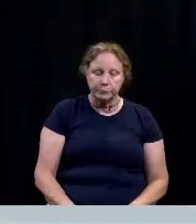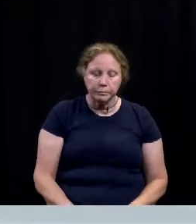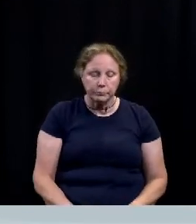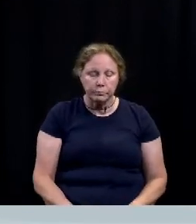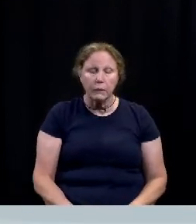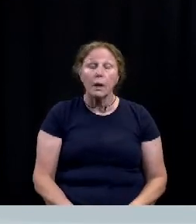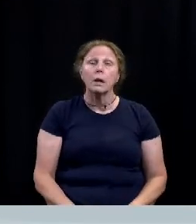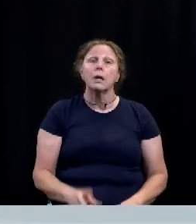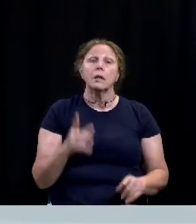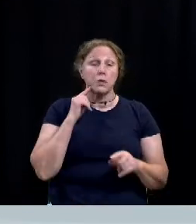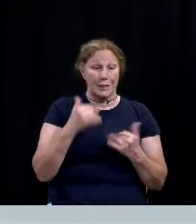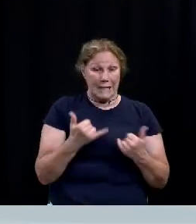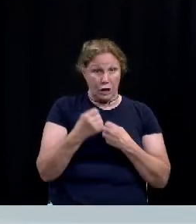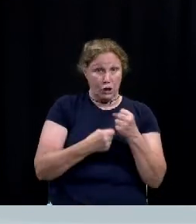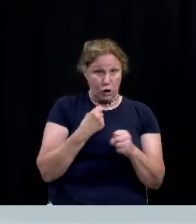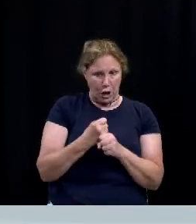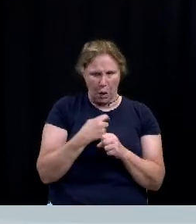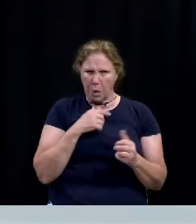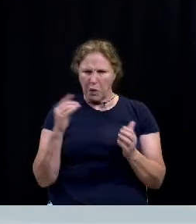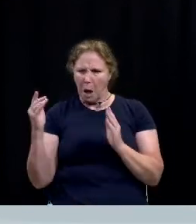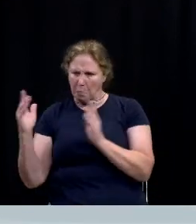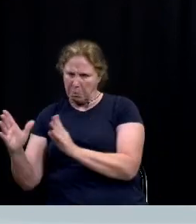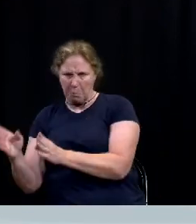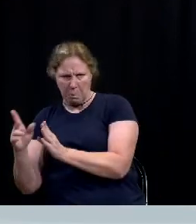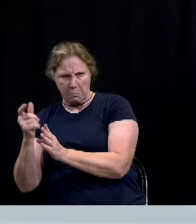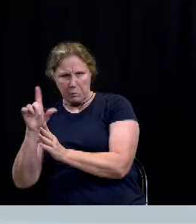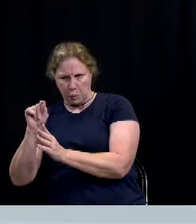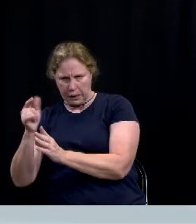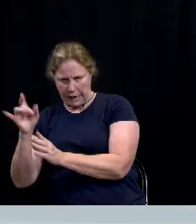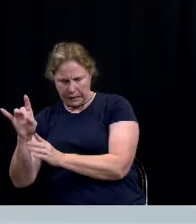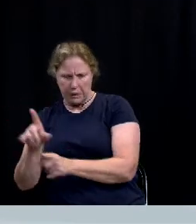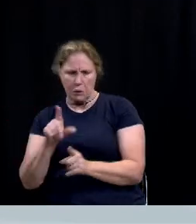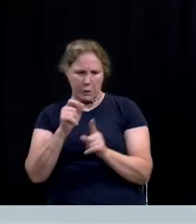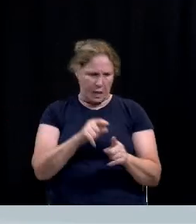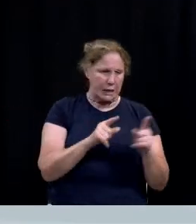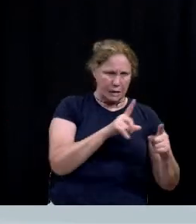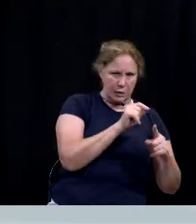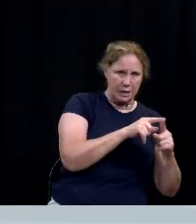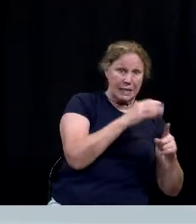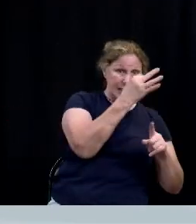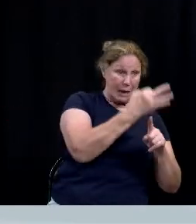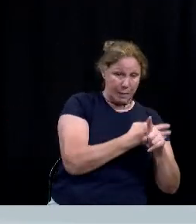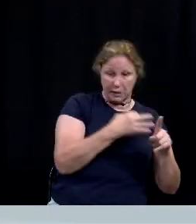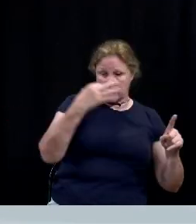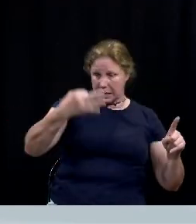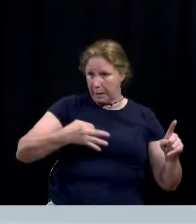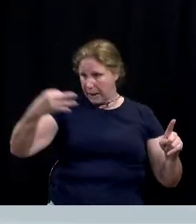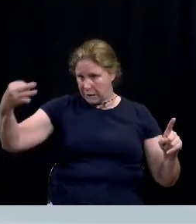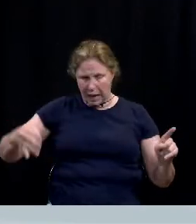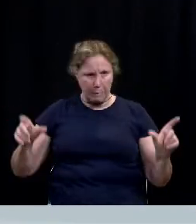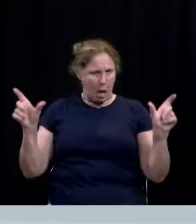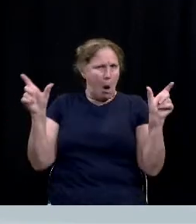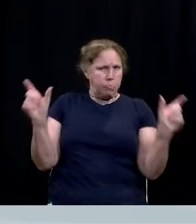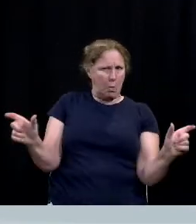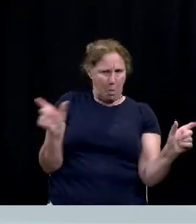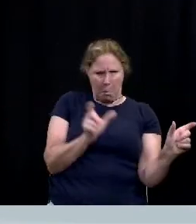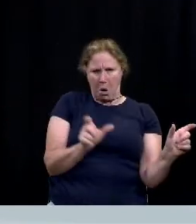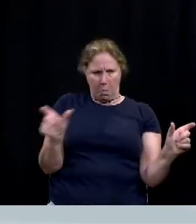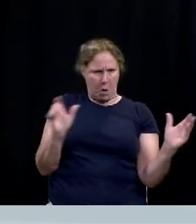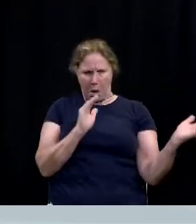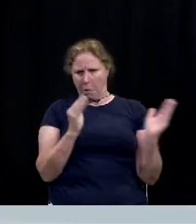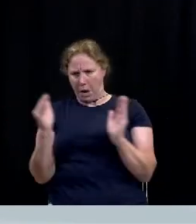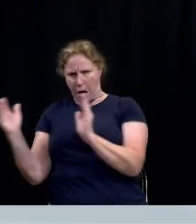the numbers so far for 2020 also and determined an estimated year-end number using the first nine full months of the year to determine the trend for 2020